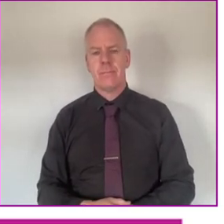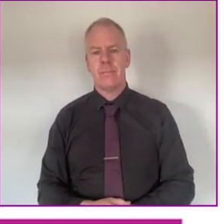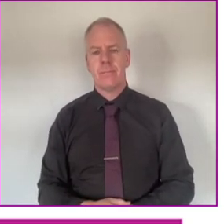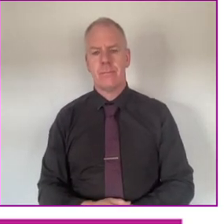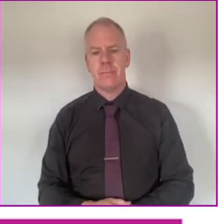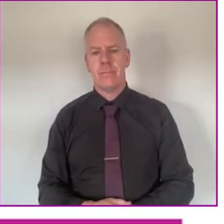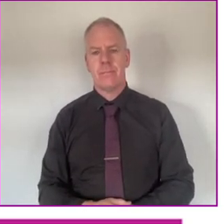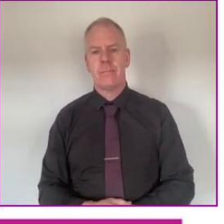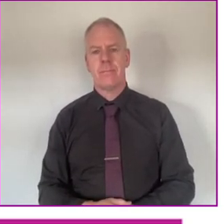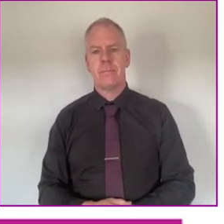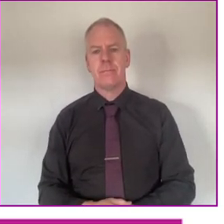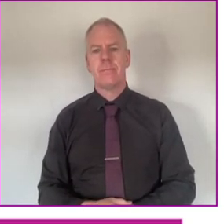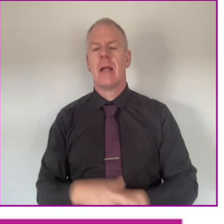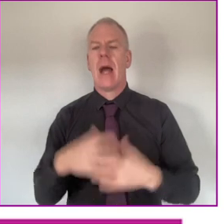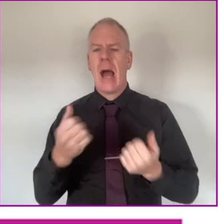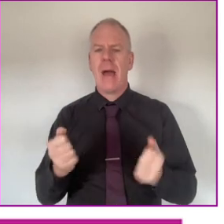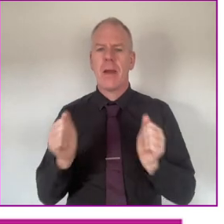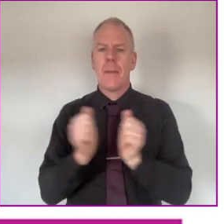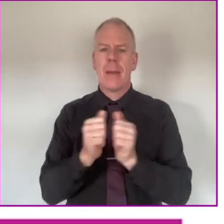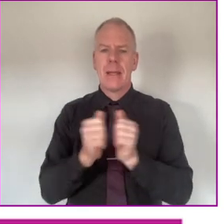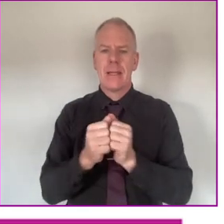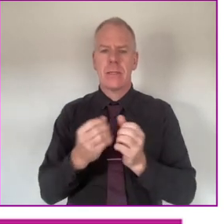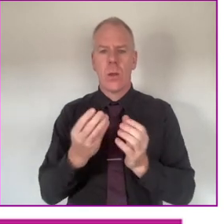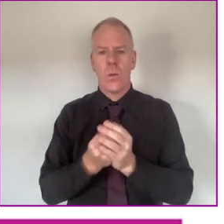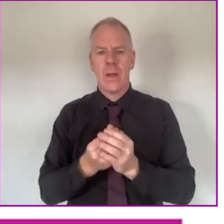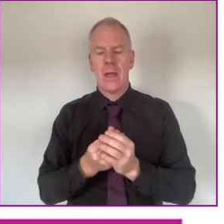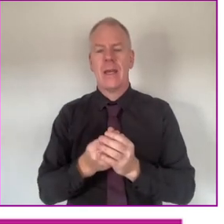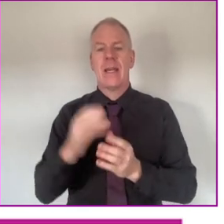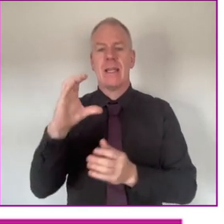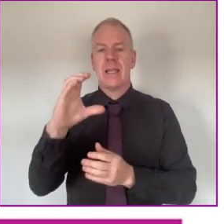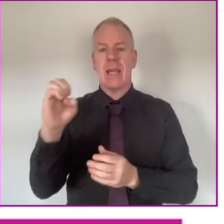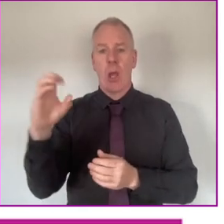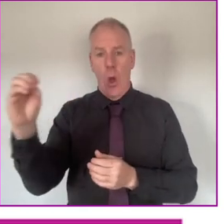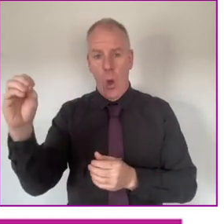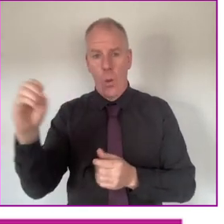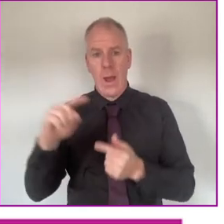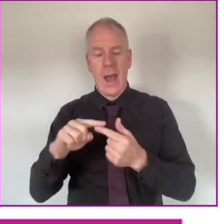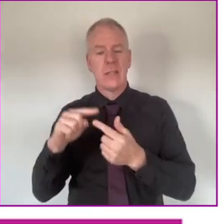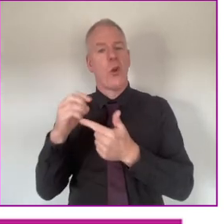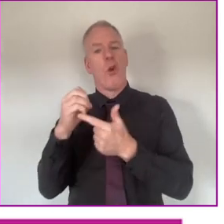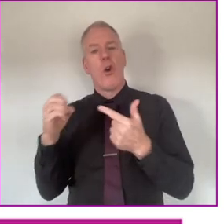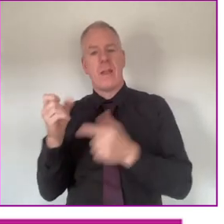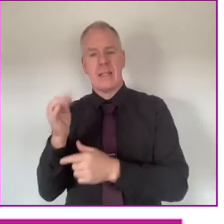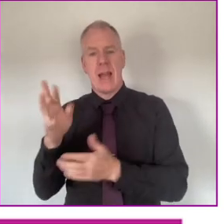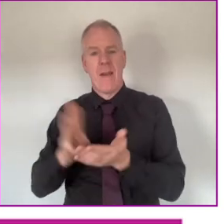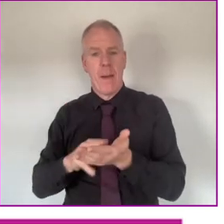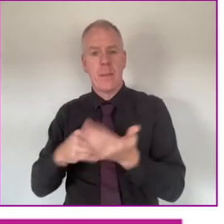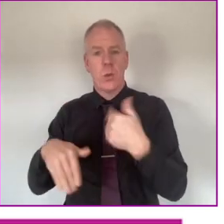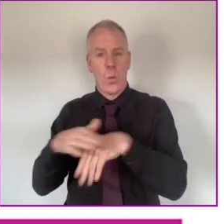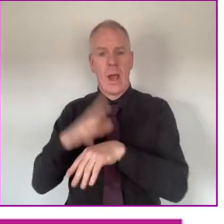We have meetings with the CEO and other staff in Down Syndrome Ireland.